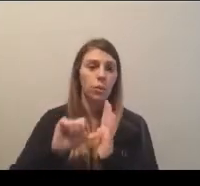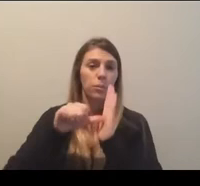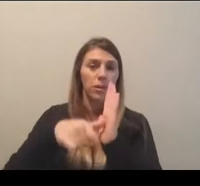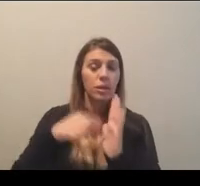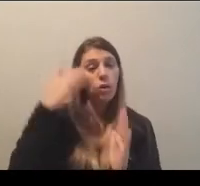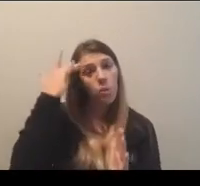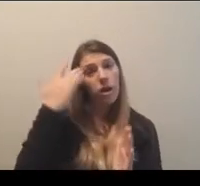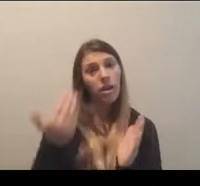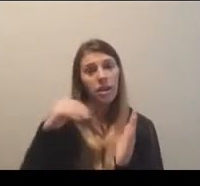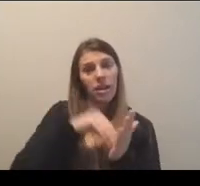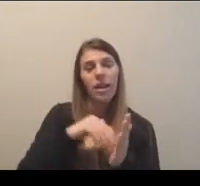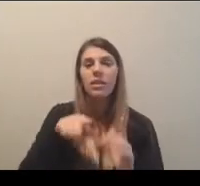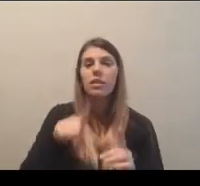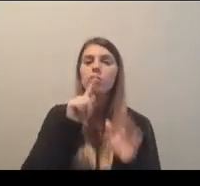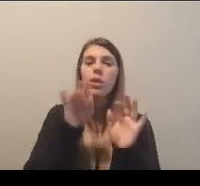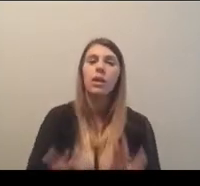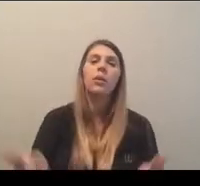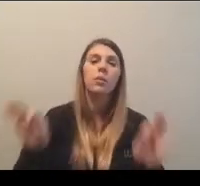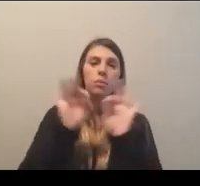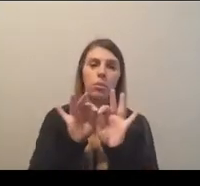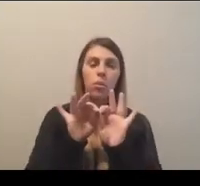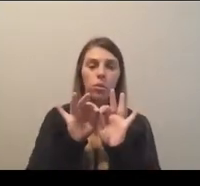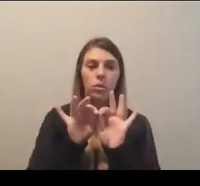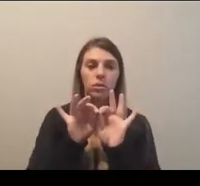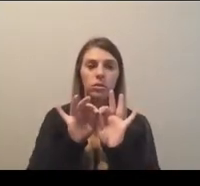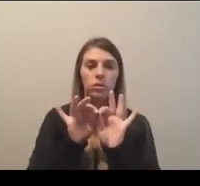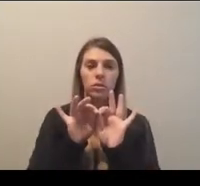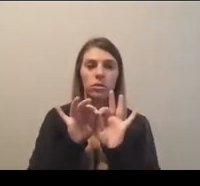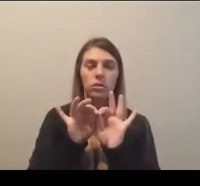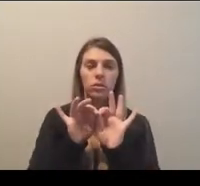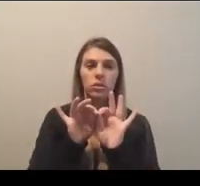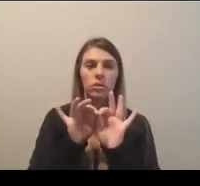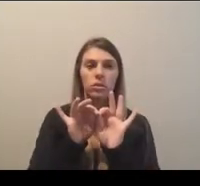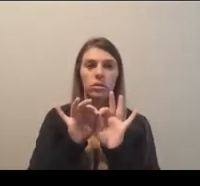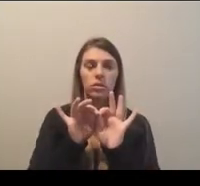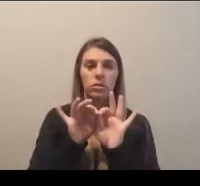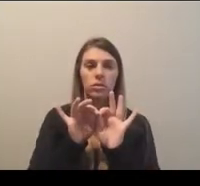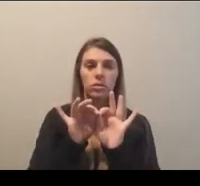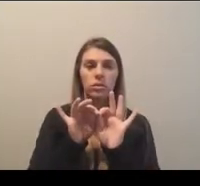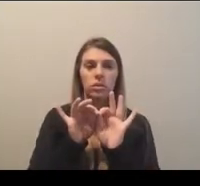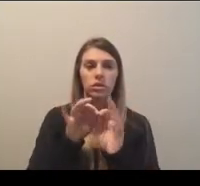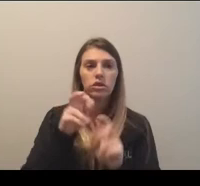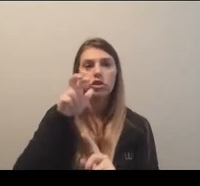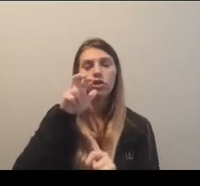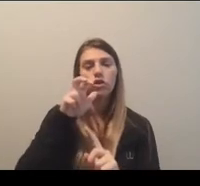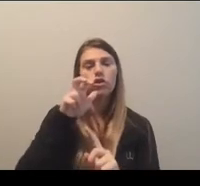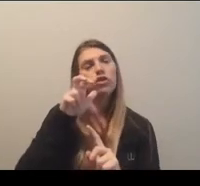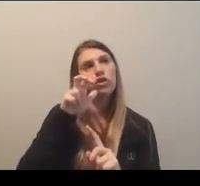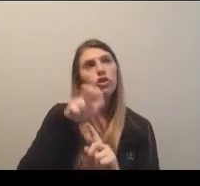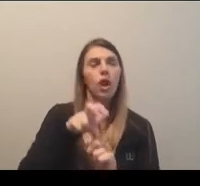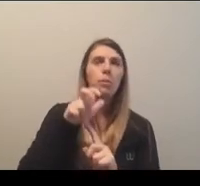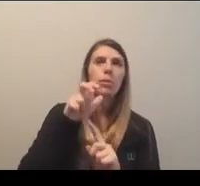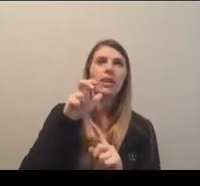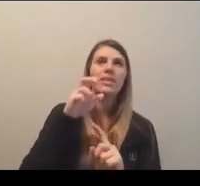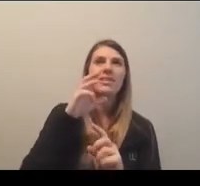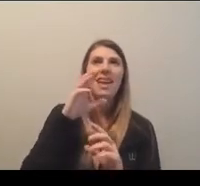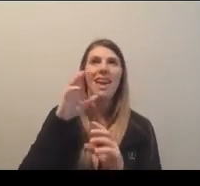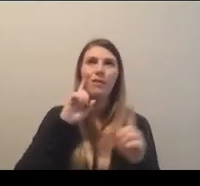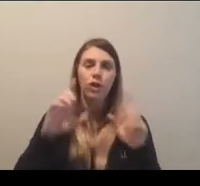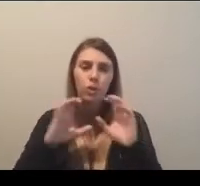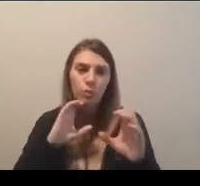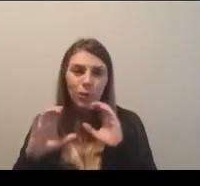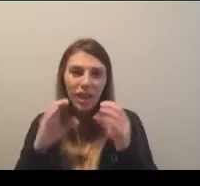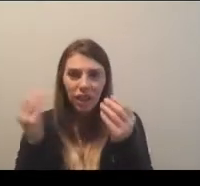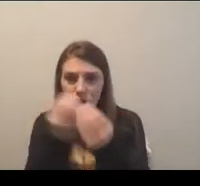because it's again, I think very important for us to be champions of communicators on this and for you to have